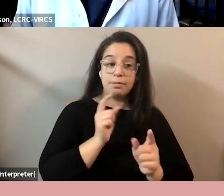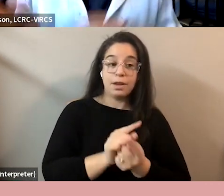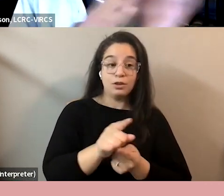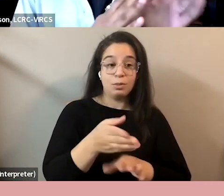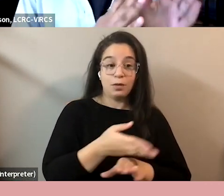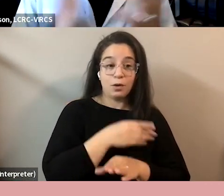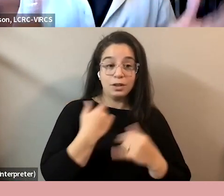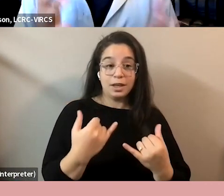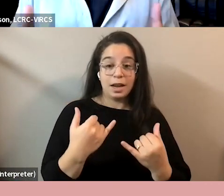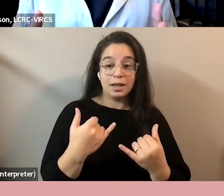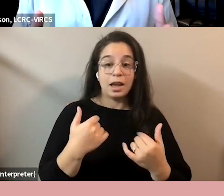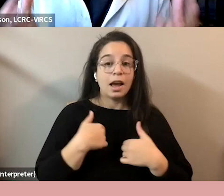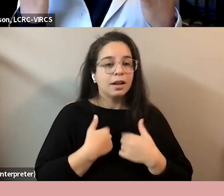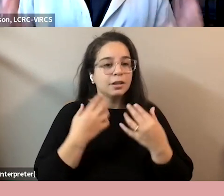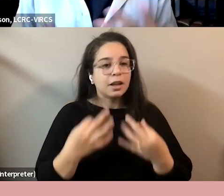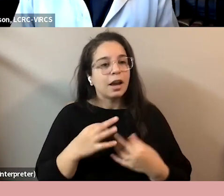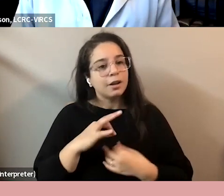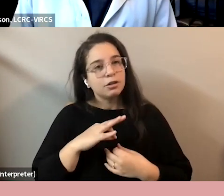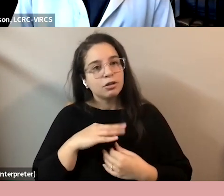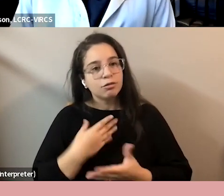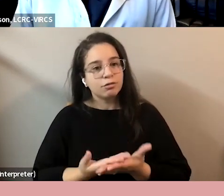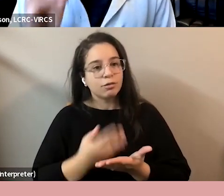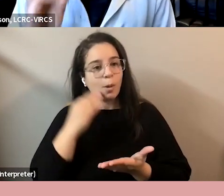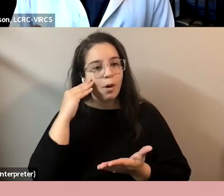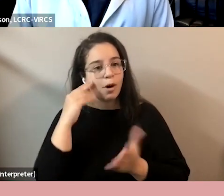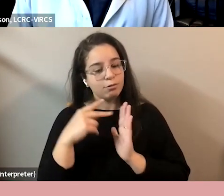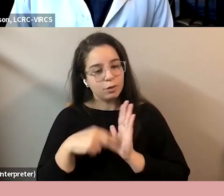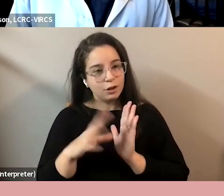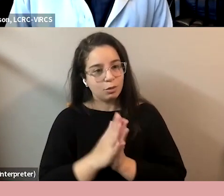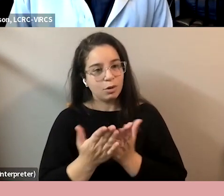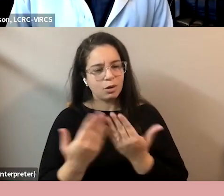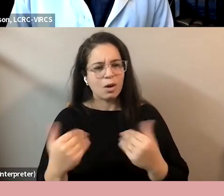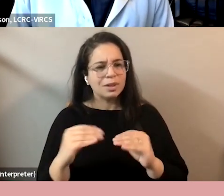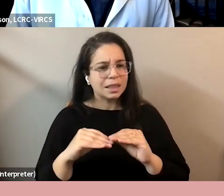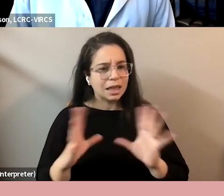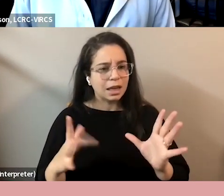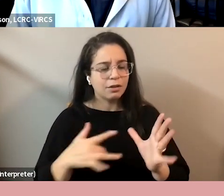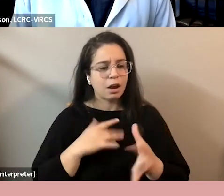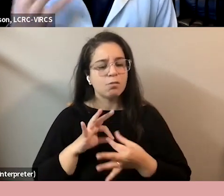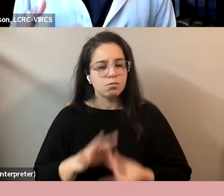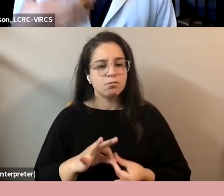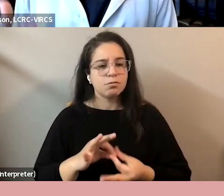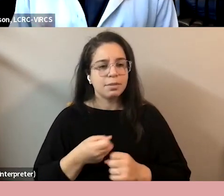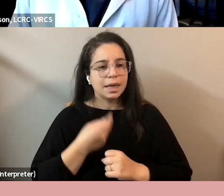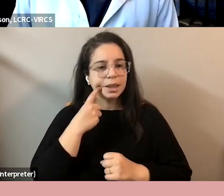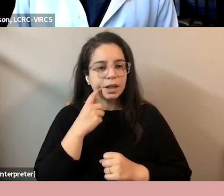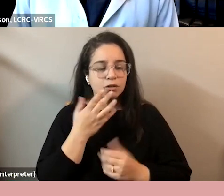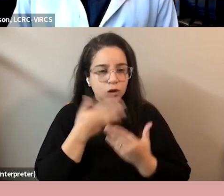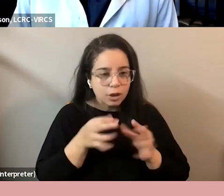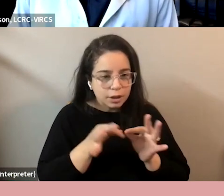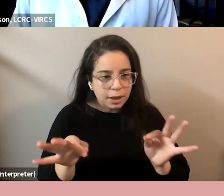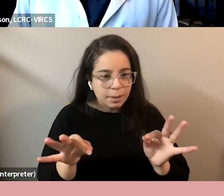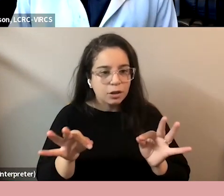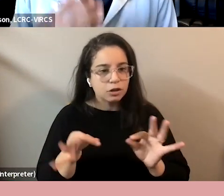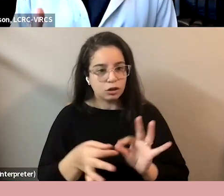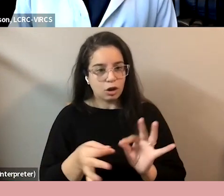I decided to kind of go home and read through your book and it really is just so clear and so grounding and a lot of statements and comments that I